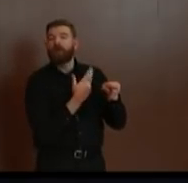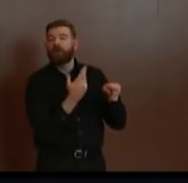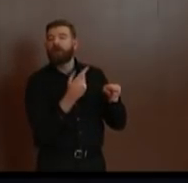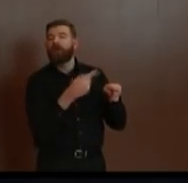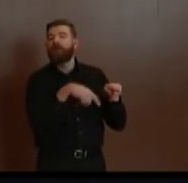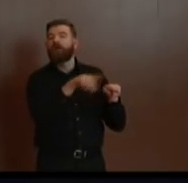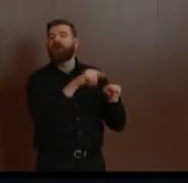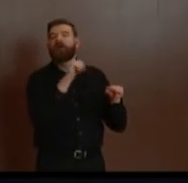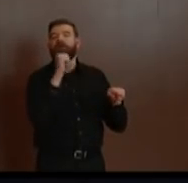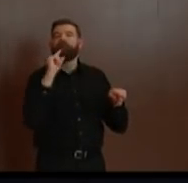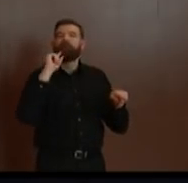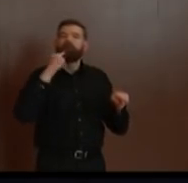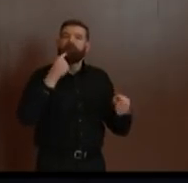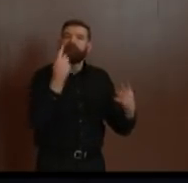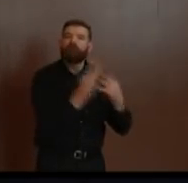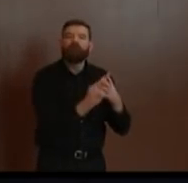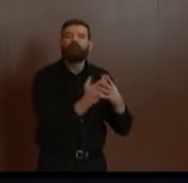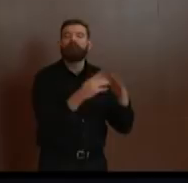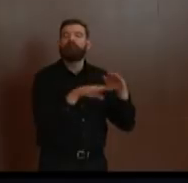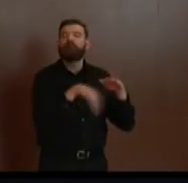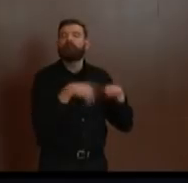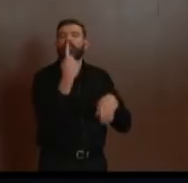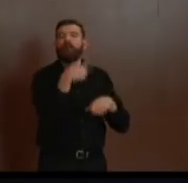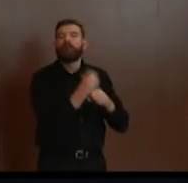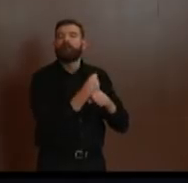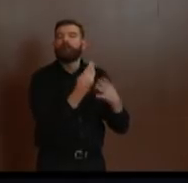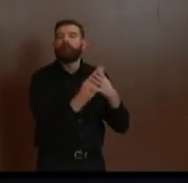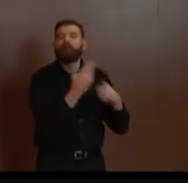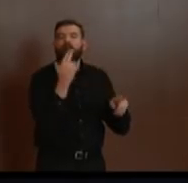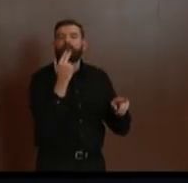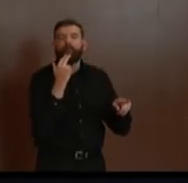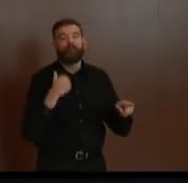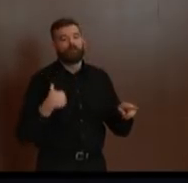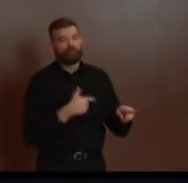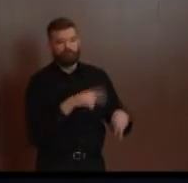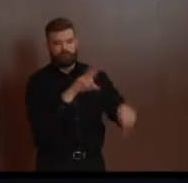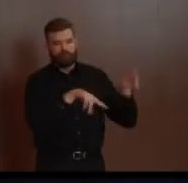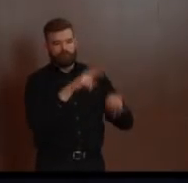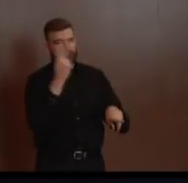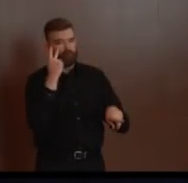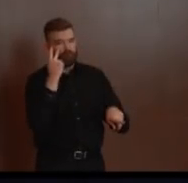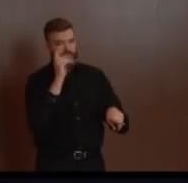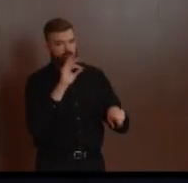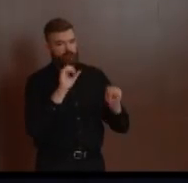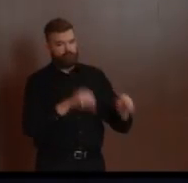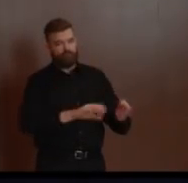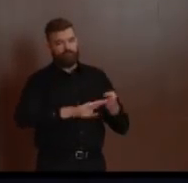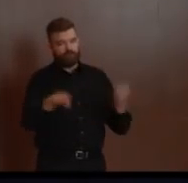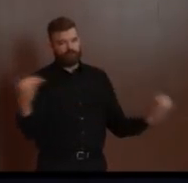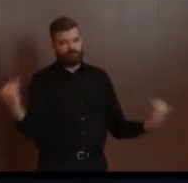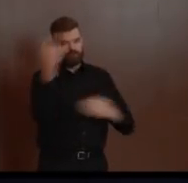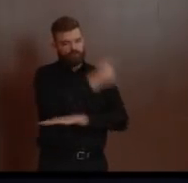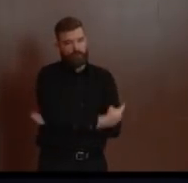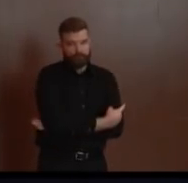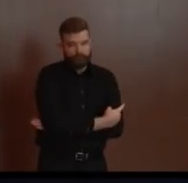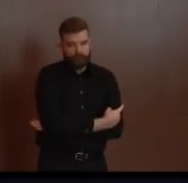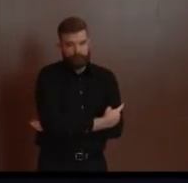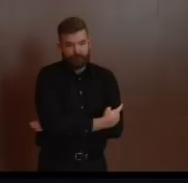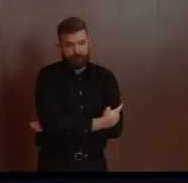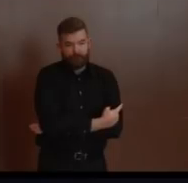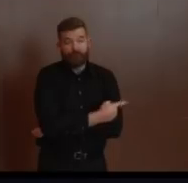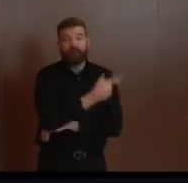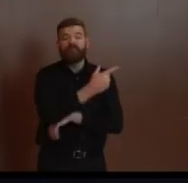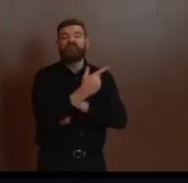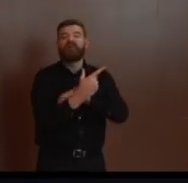will be considered for release. These are individuals typically who've been sentenced to county jail as a condition of